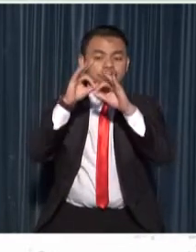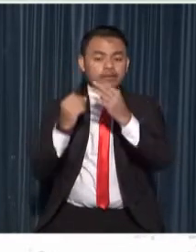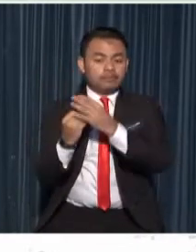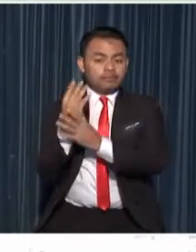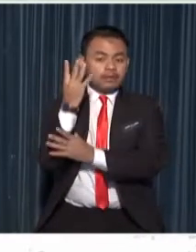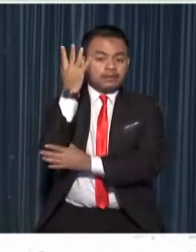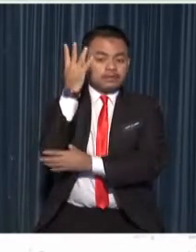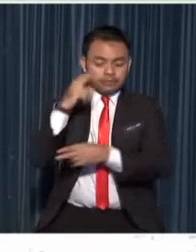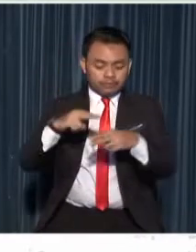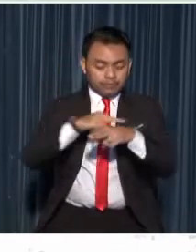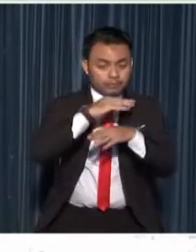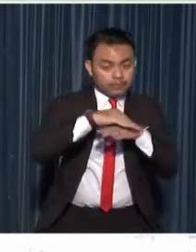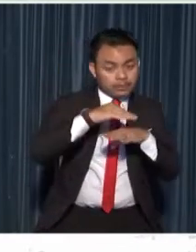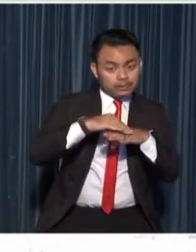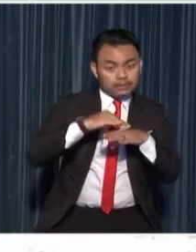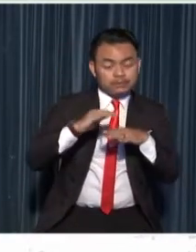reproduction